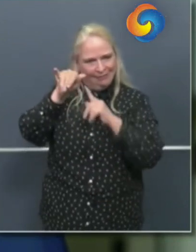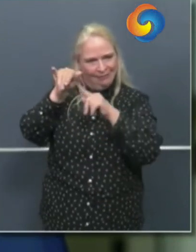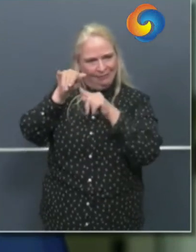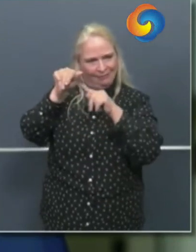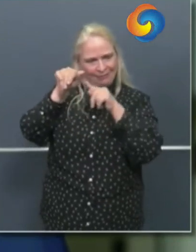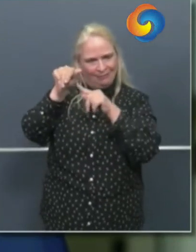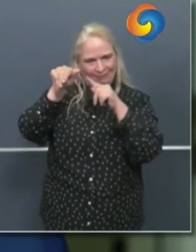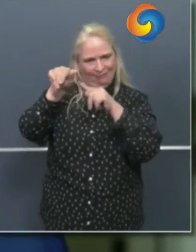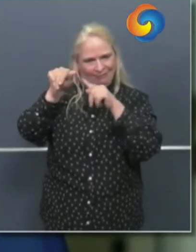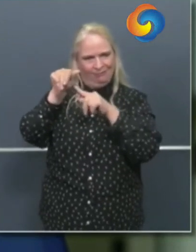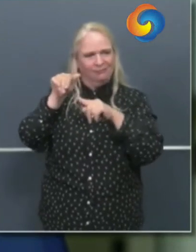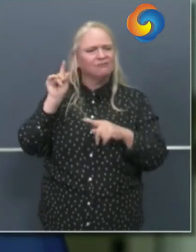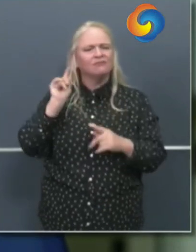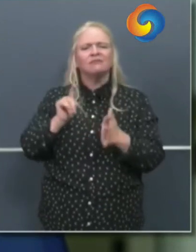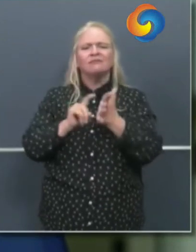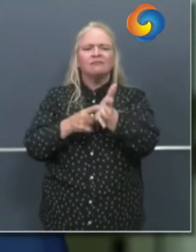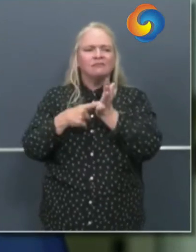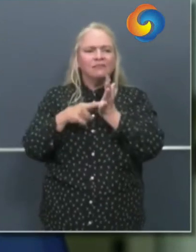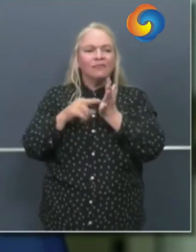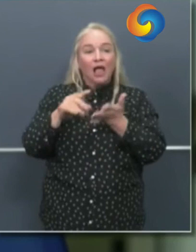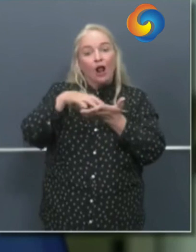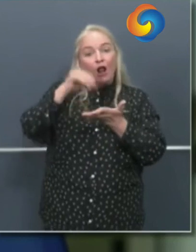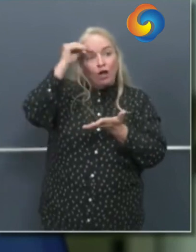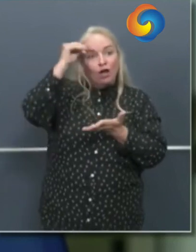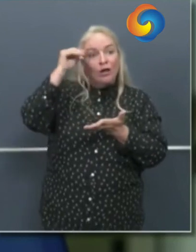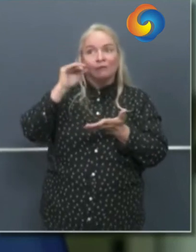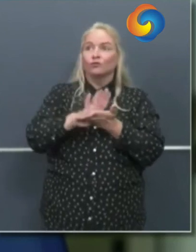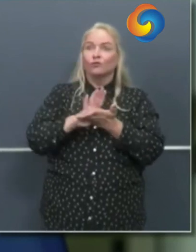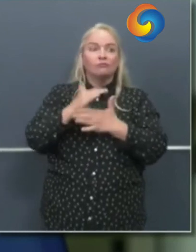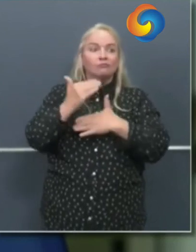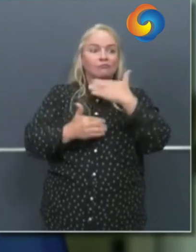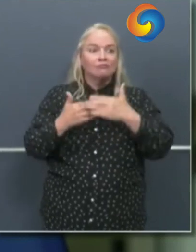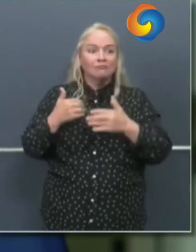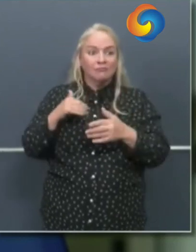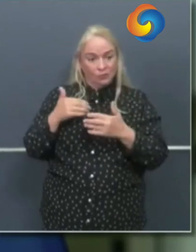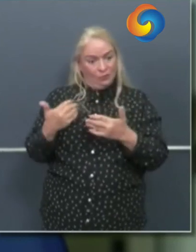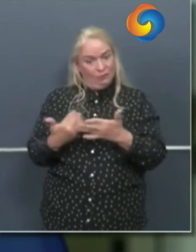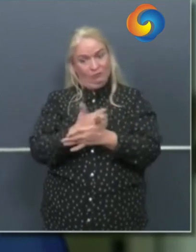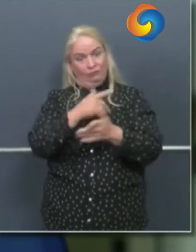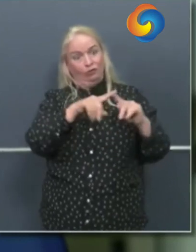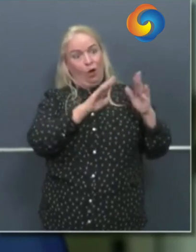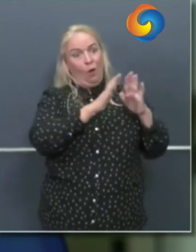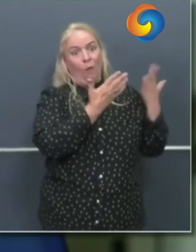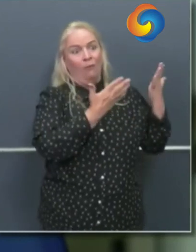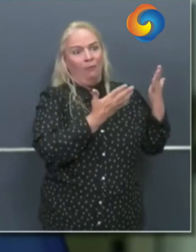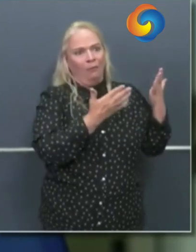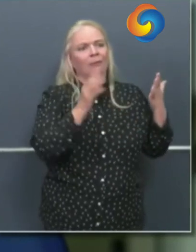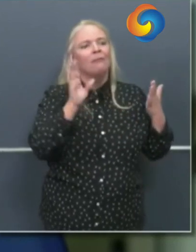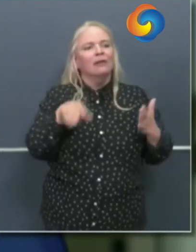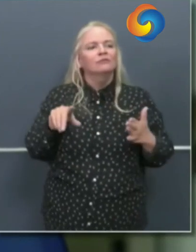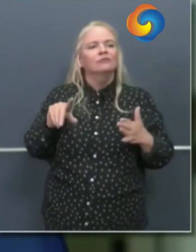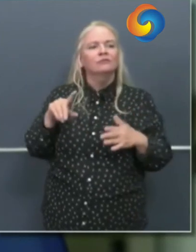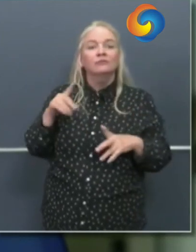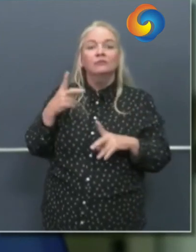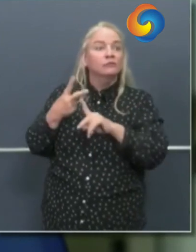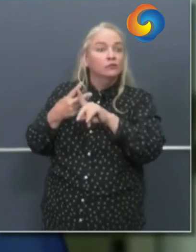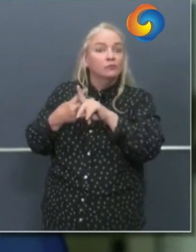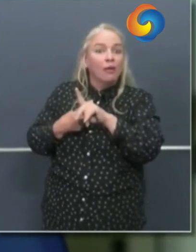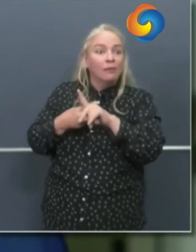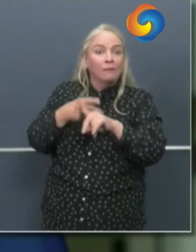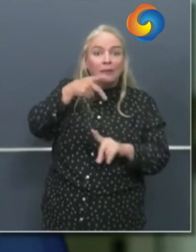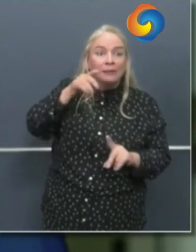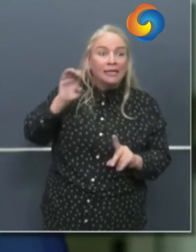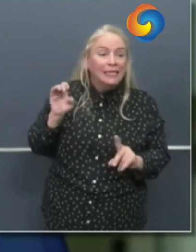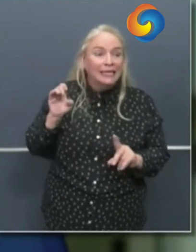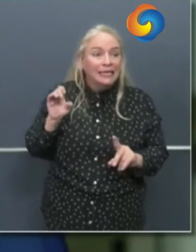learning the beginning of the school year we provided as i mentioned a moment ago two months of ppe we are procuring more